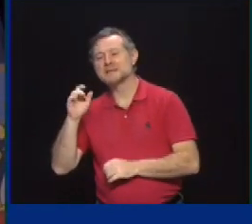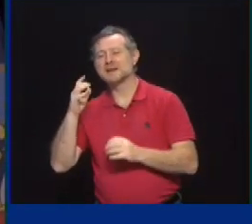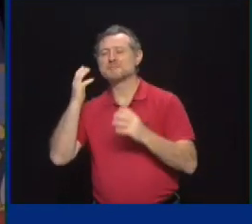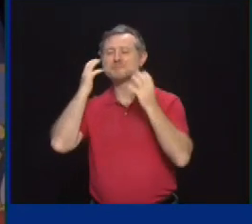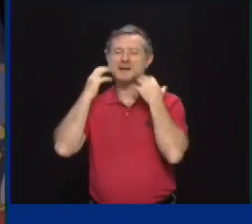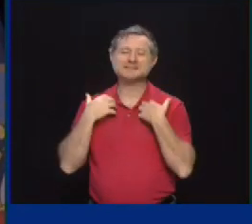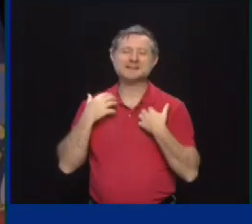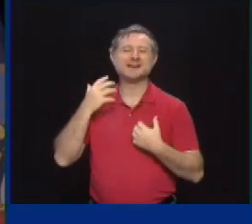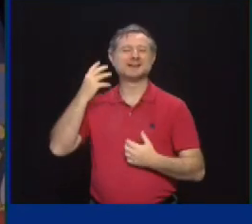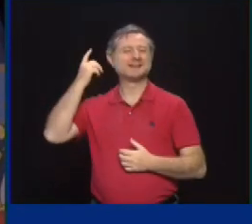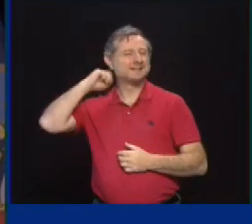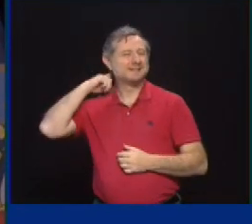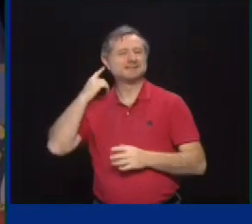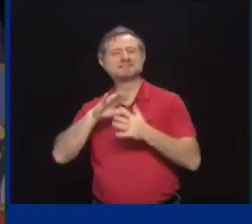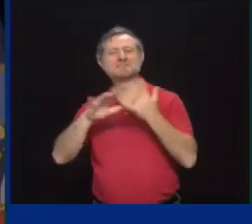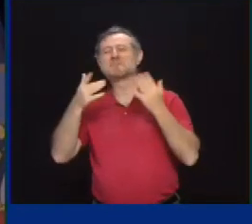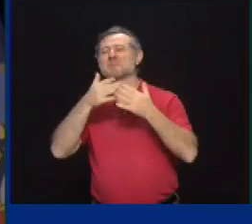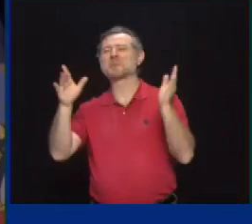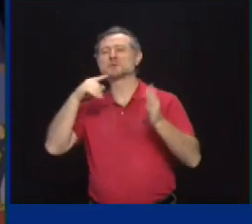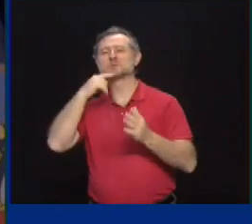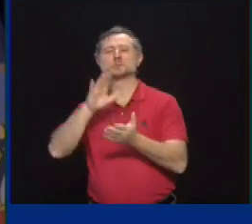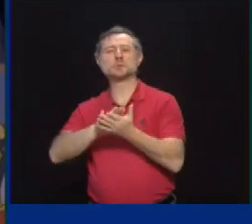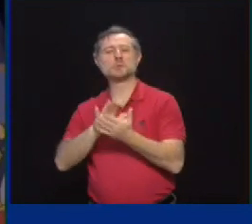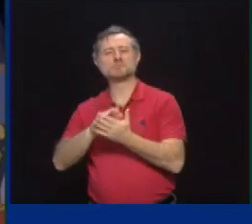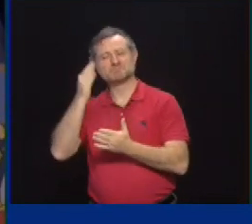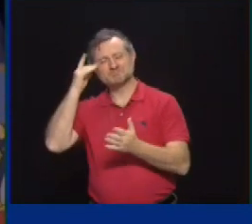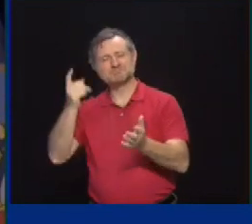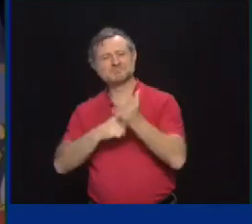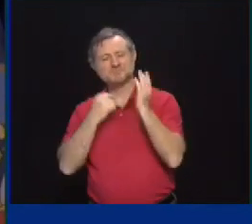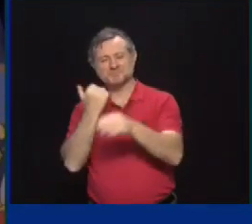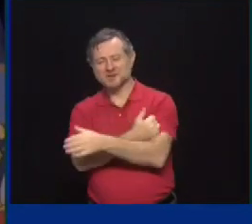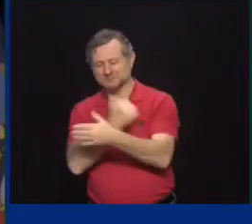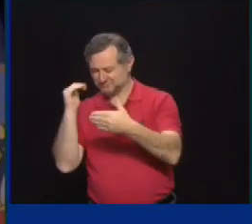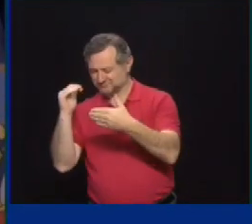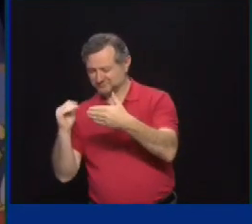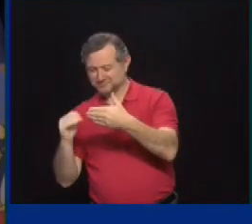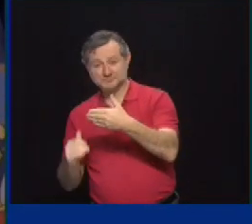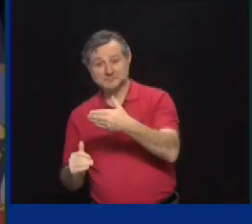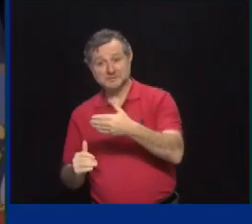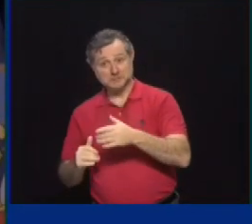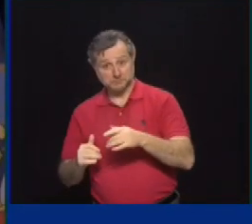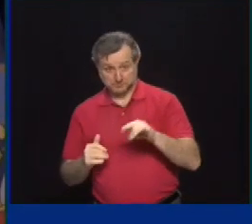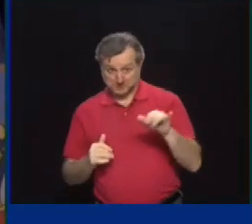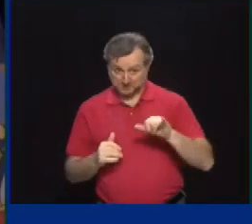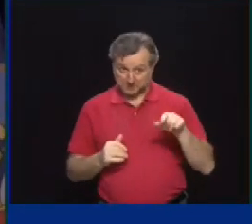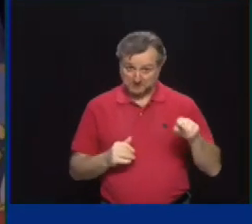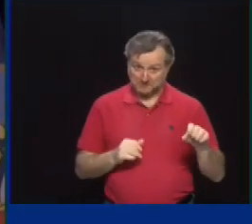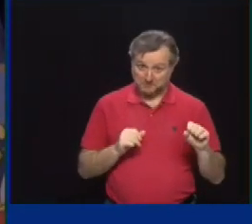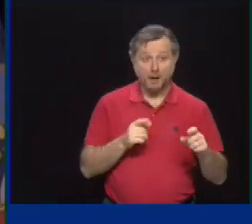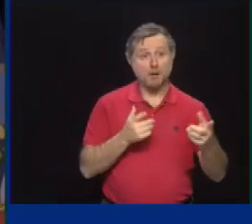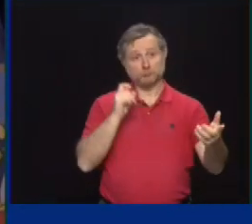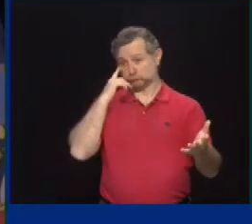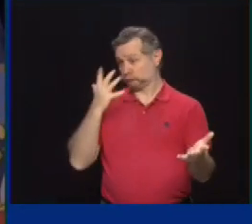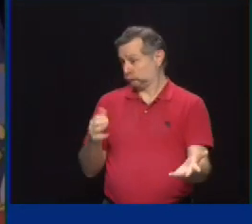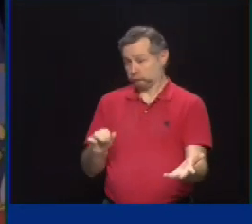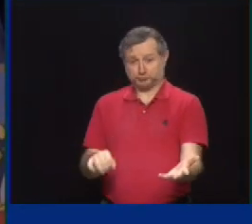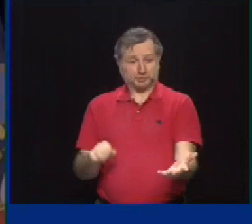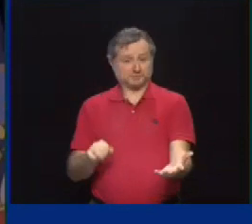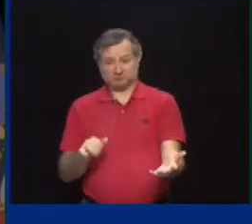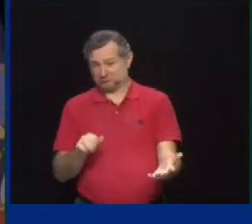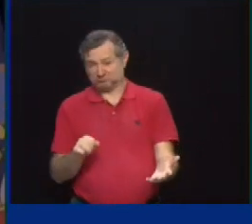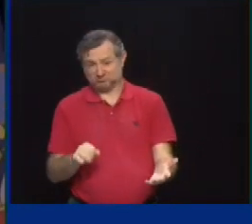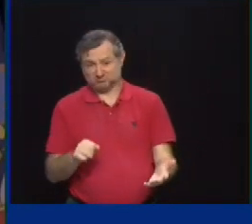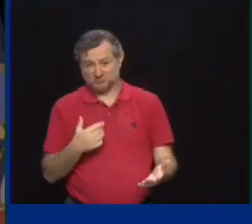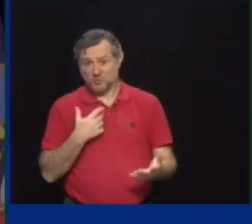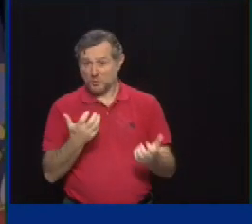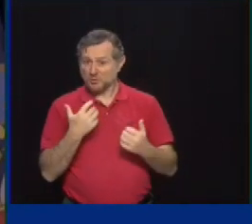That is a possibility. It's on the table. And as I've said all along, I want to empower parents and the schools to do